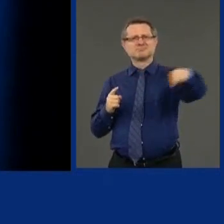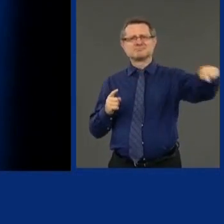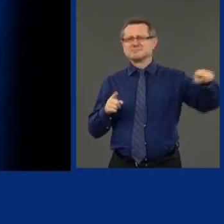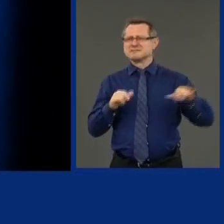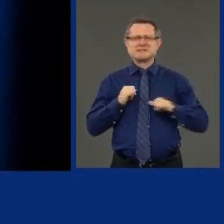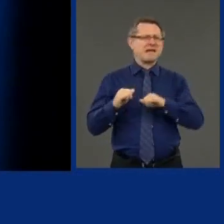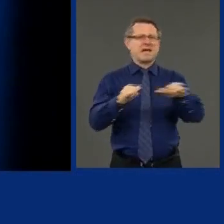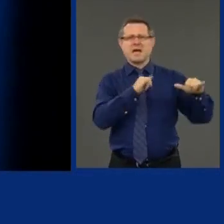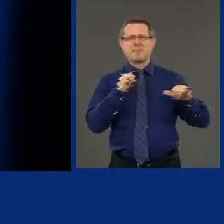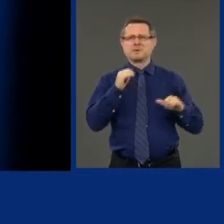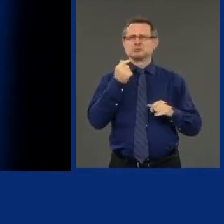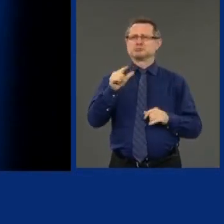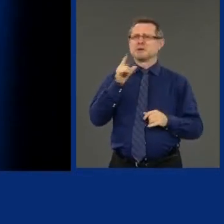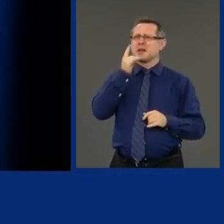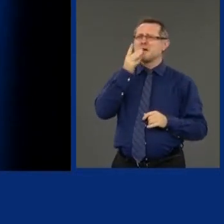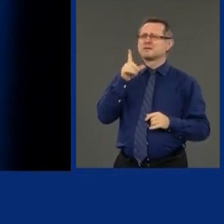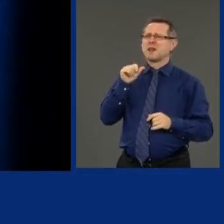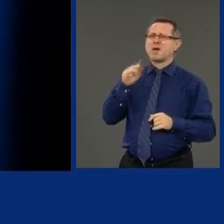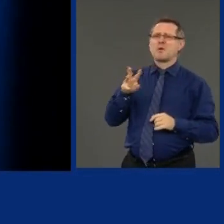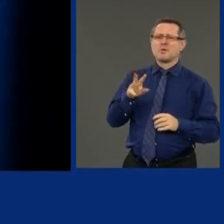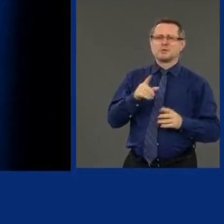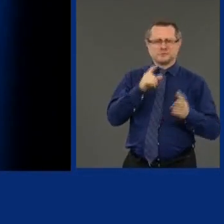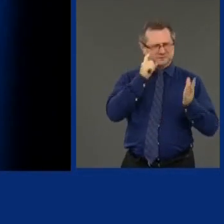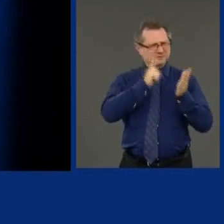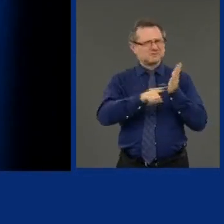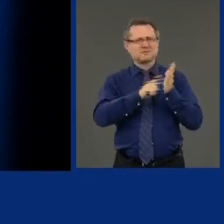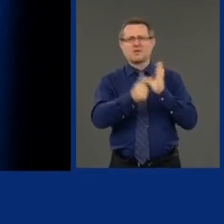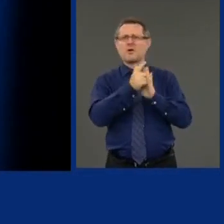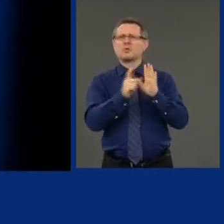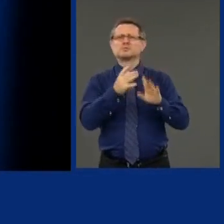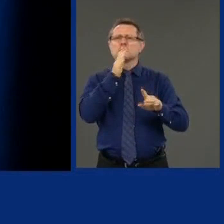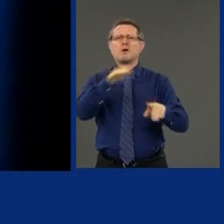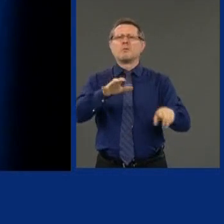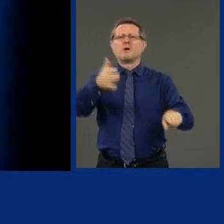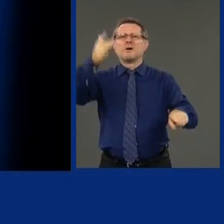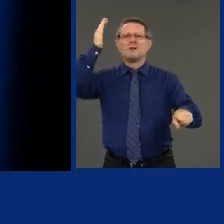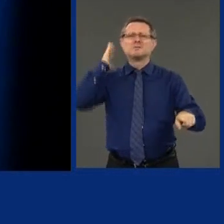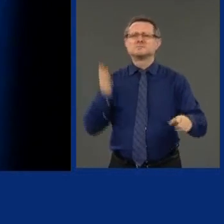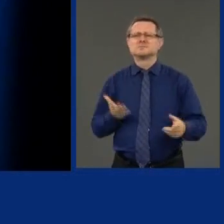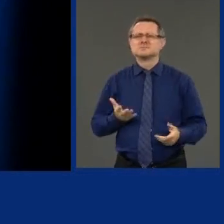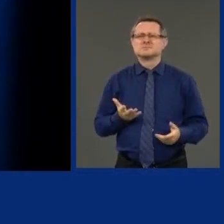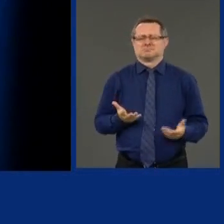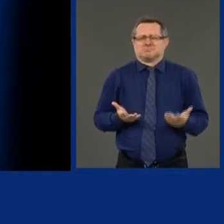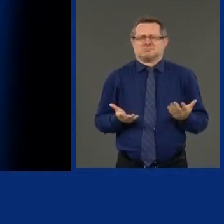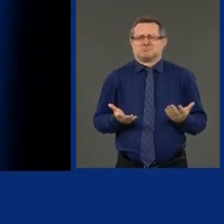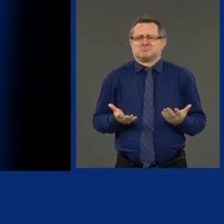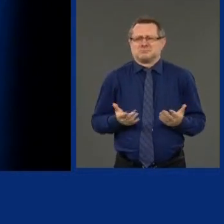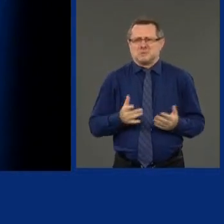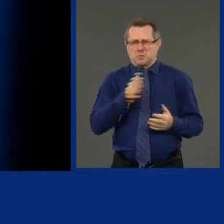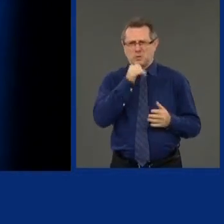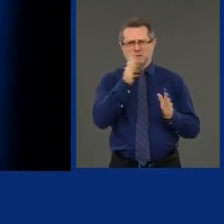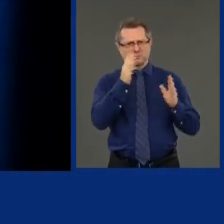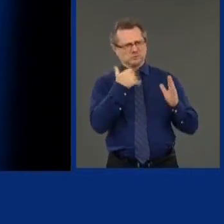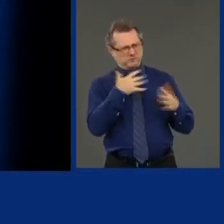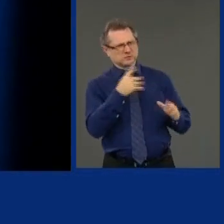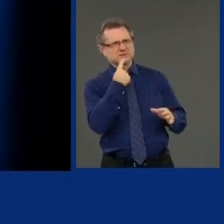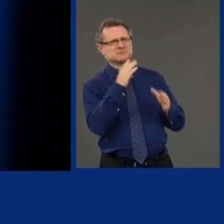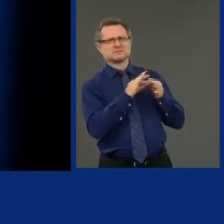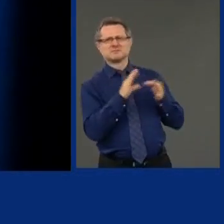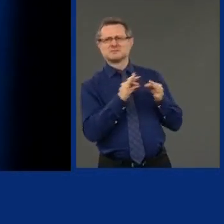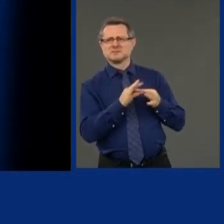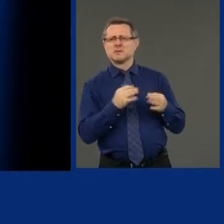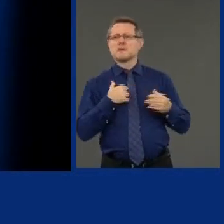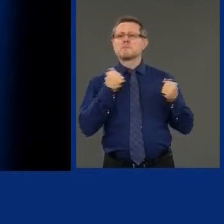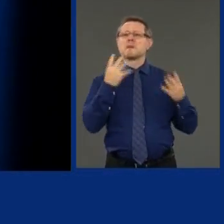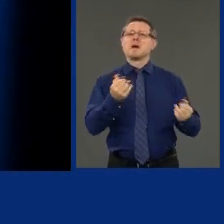Why didn't you look at the law? Why didn't you listen to President Andrew Cuomo when he said 11 times